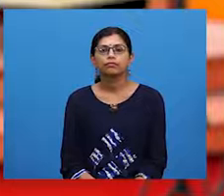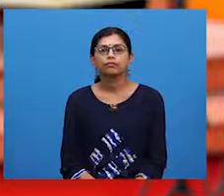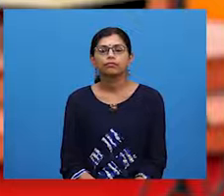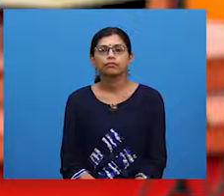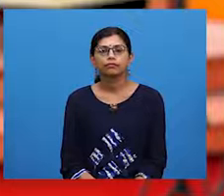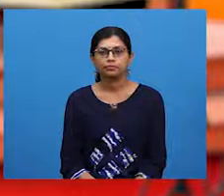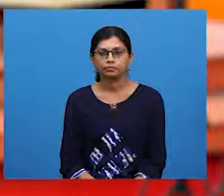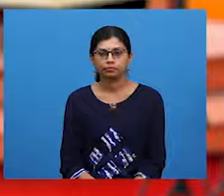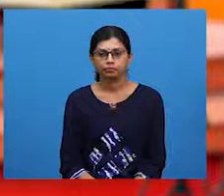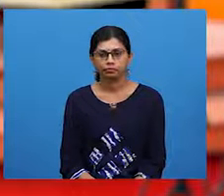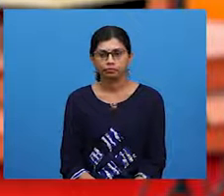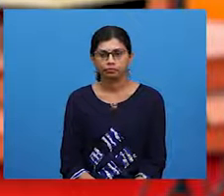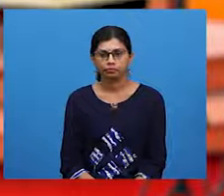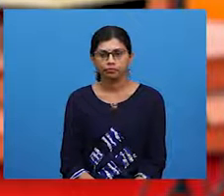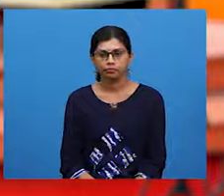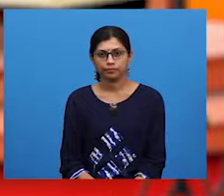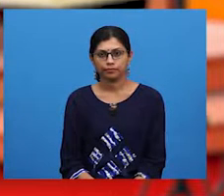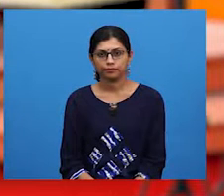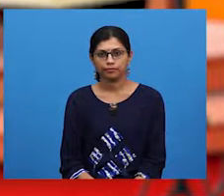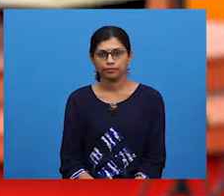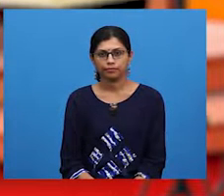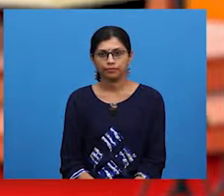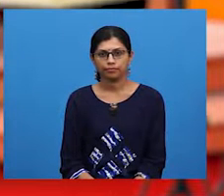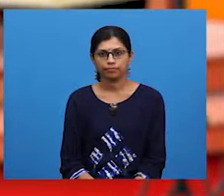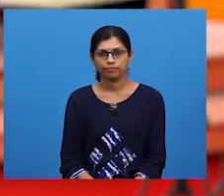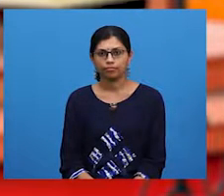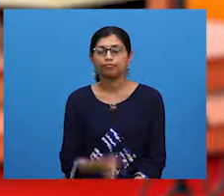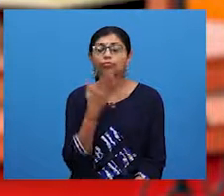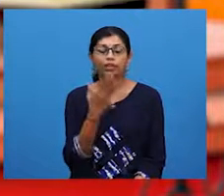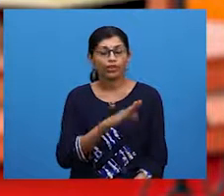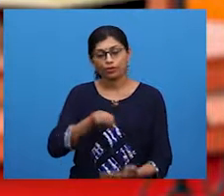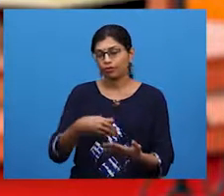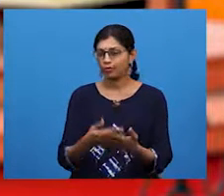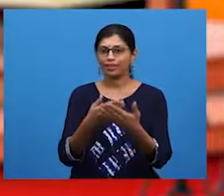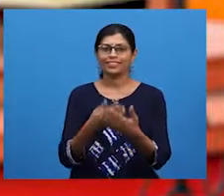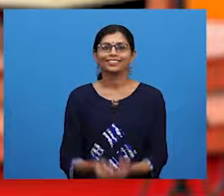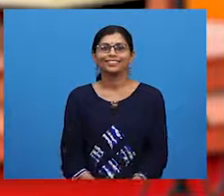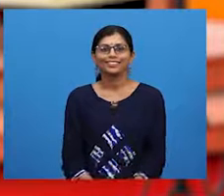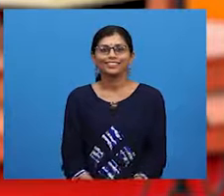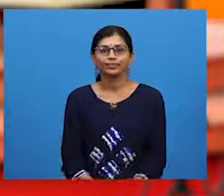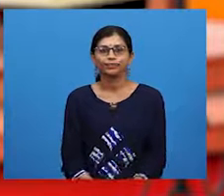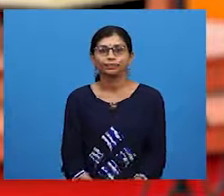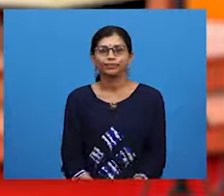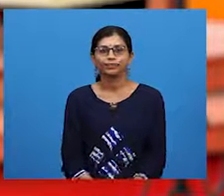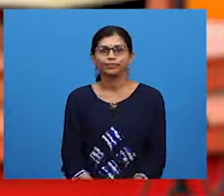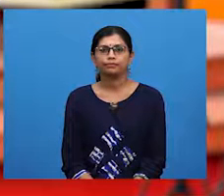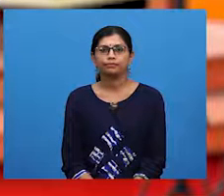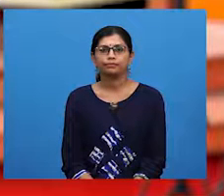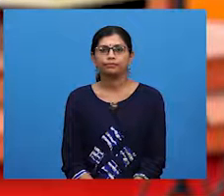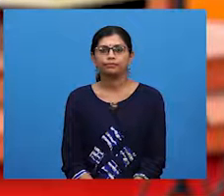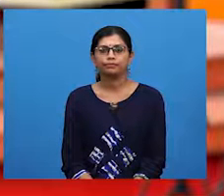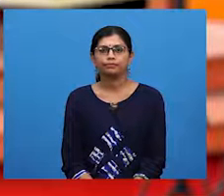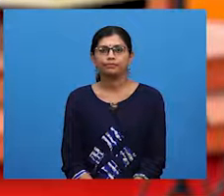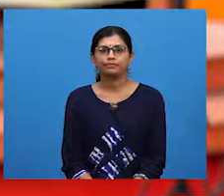It's the in thing now. Thank you, everyone. Last week, our guests have been given